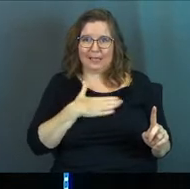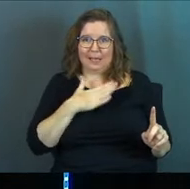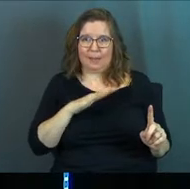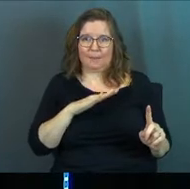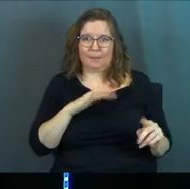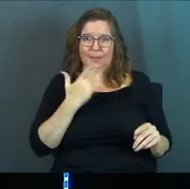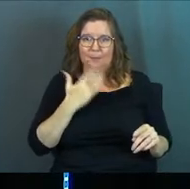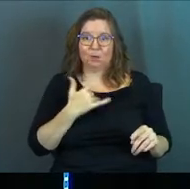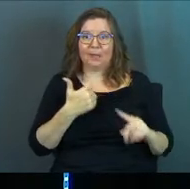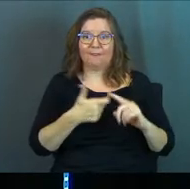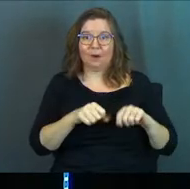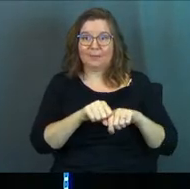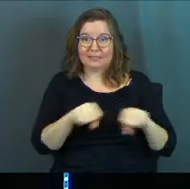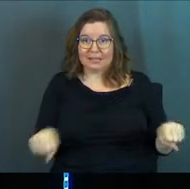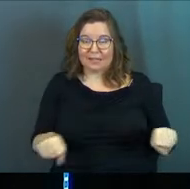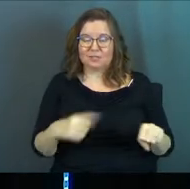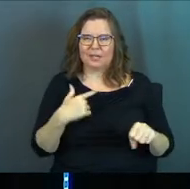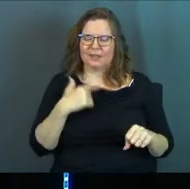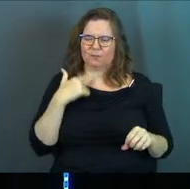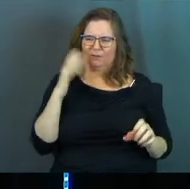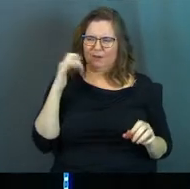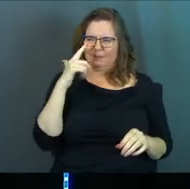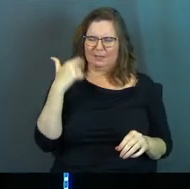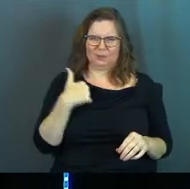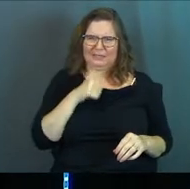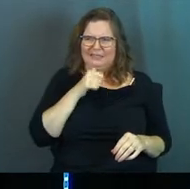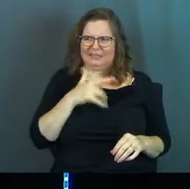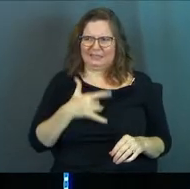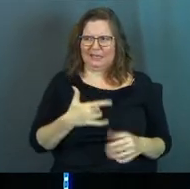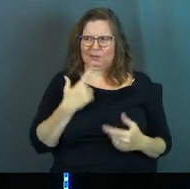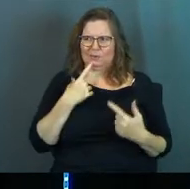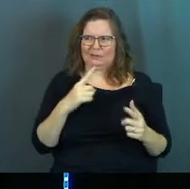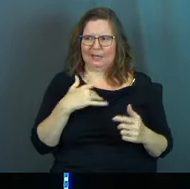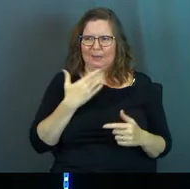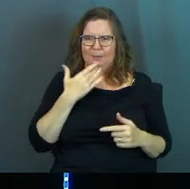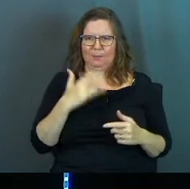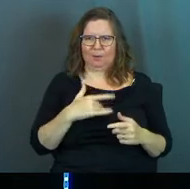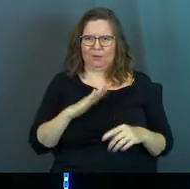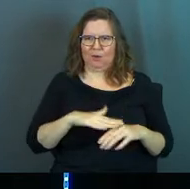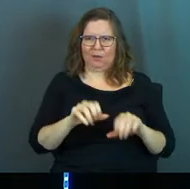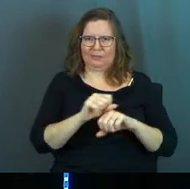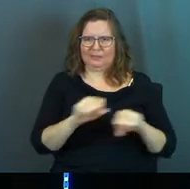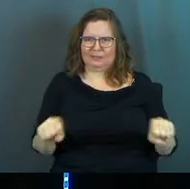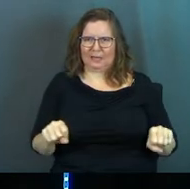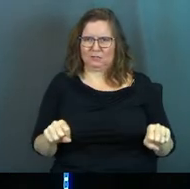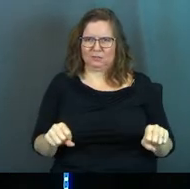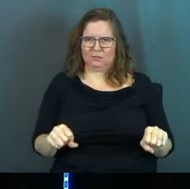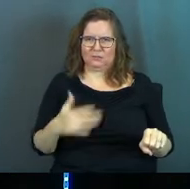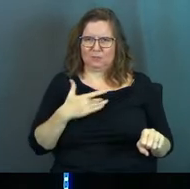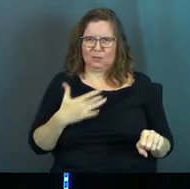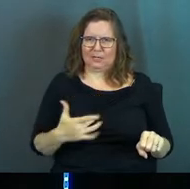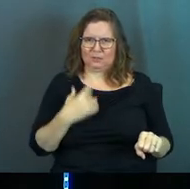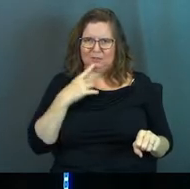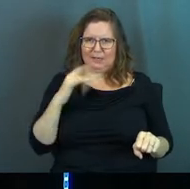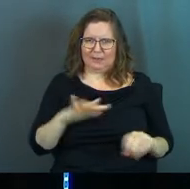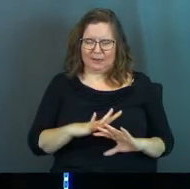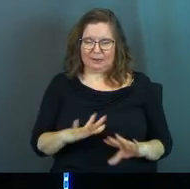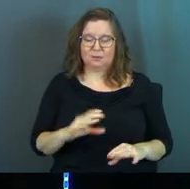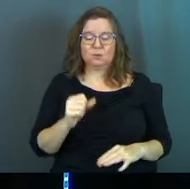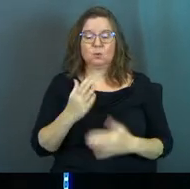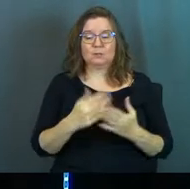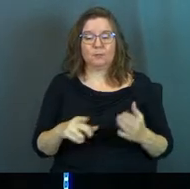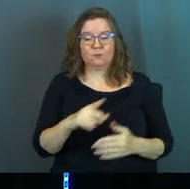happy birthday from the stage on a Sunday. And that was very odd because we did not wish everybody happy birthday on their birthday on a Sunday morning.